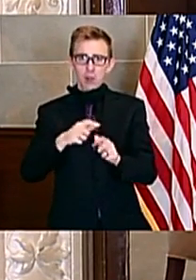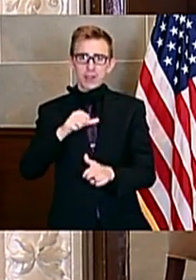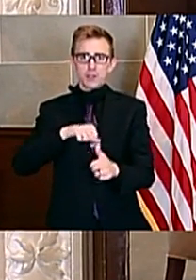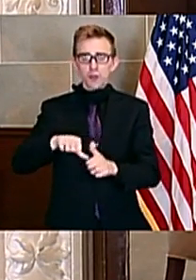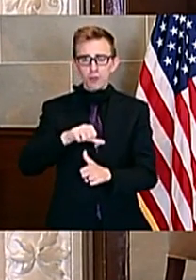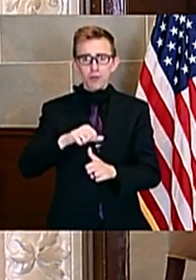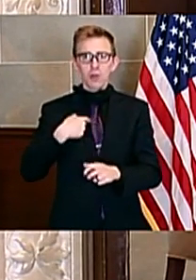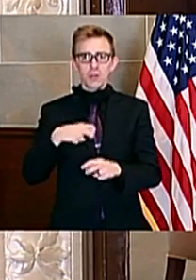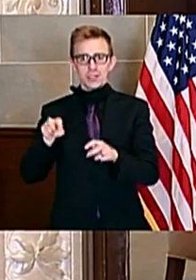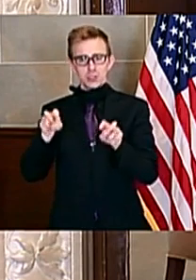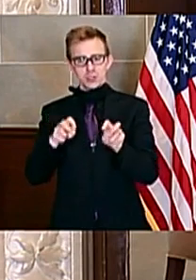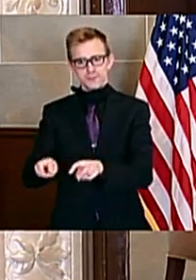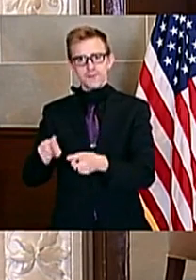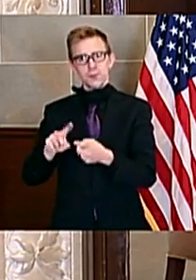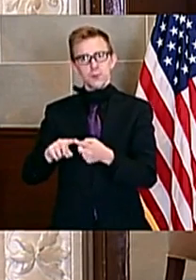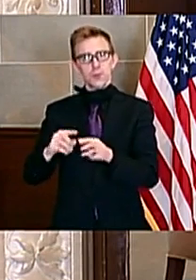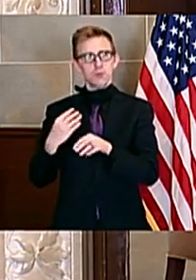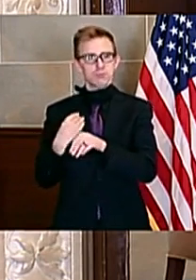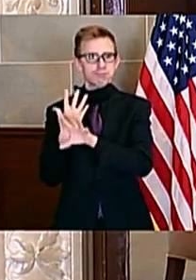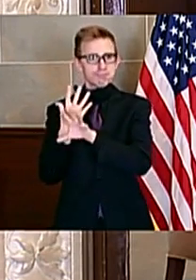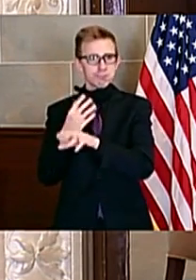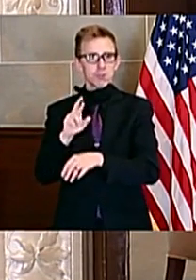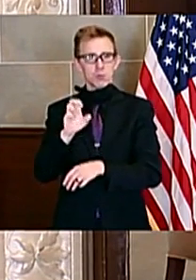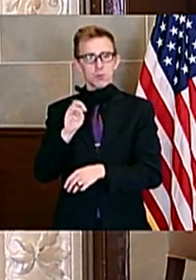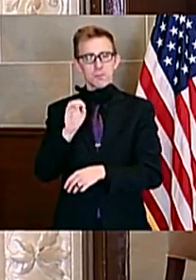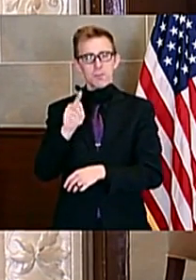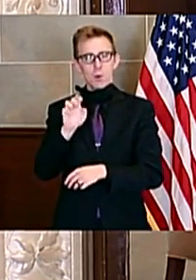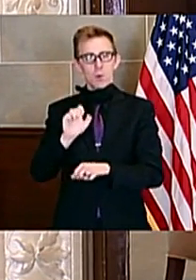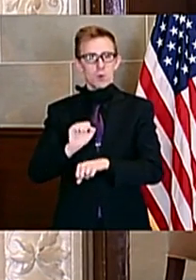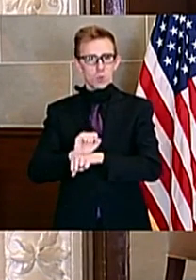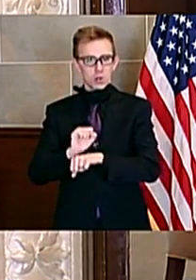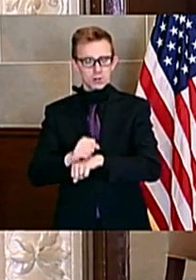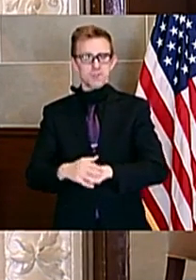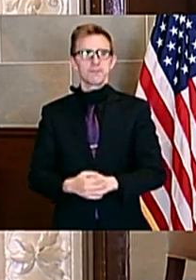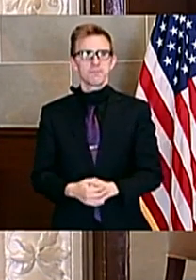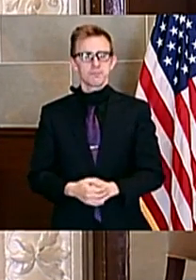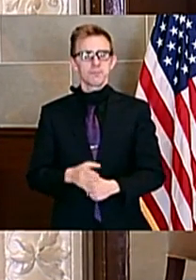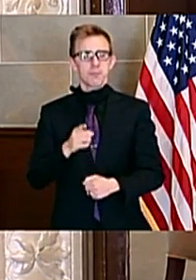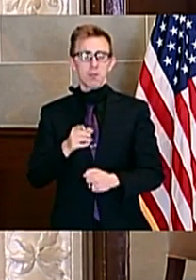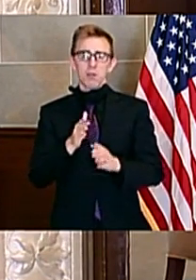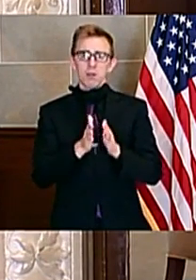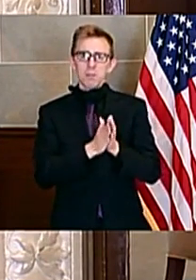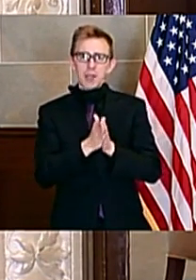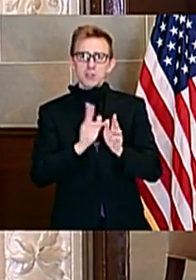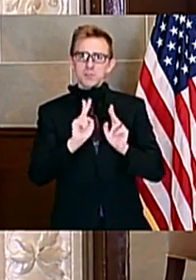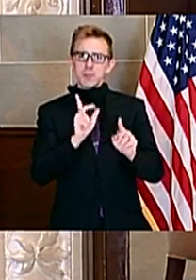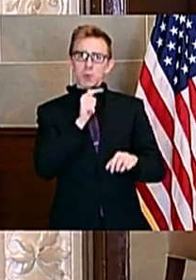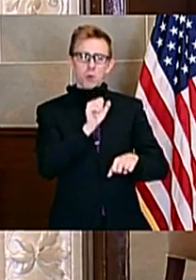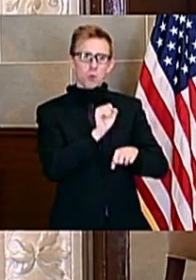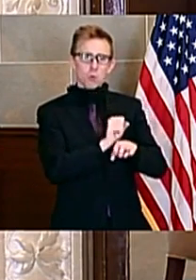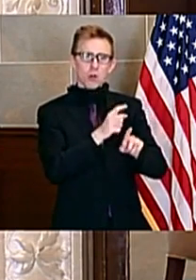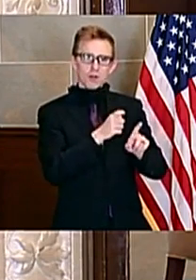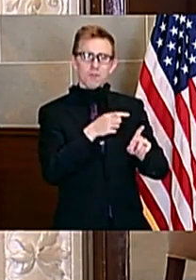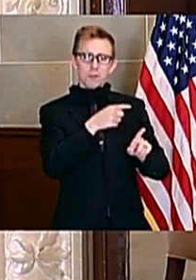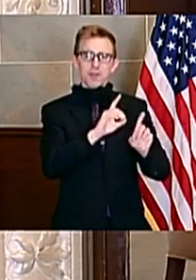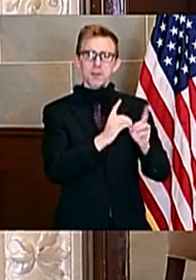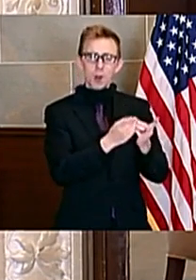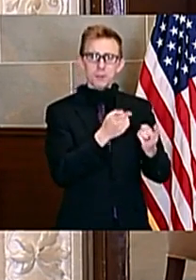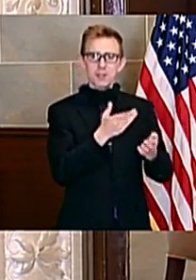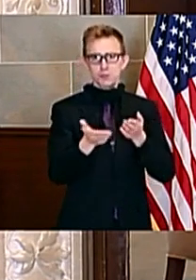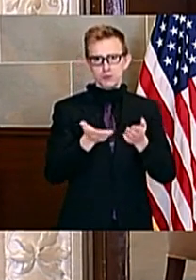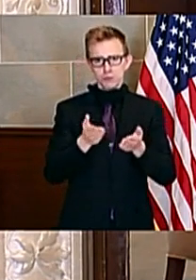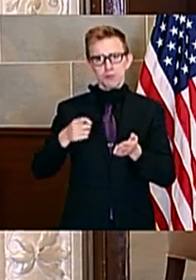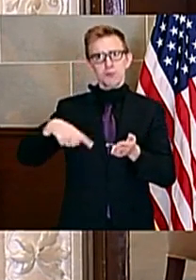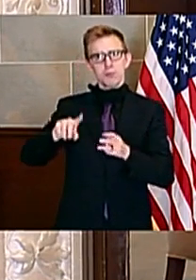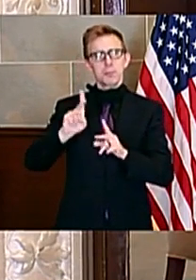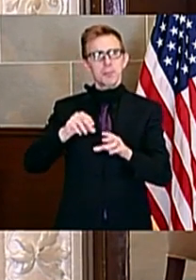we have shifted to remote work. But the thing that's been most clear most consistently is the passion with which the people who work for our department serve the citizens of the state of Missouri.